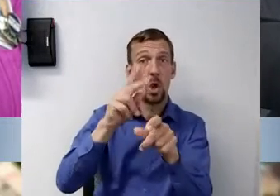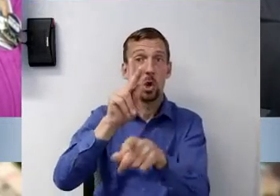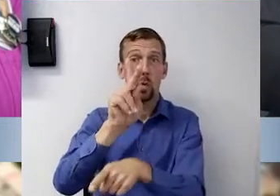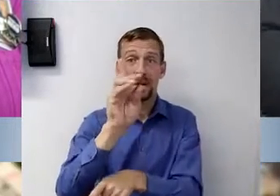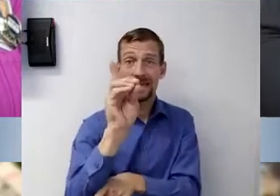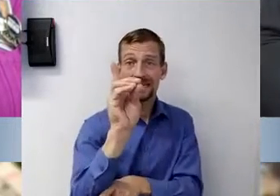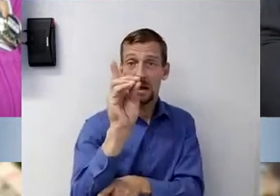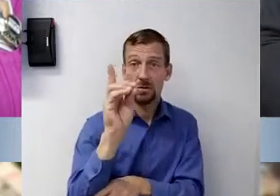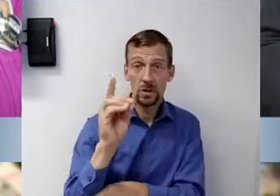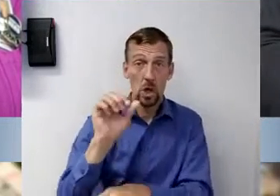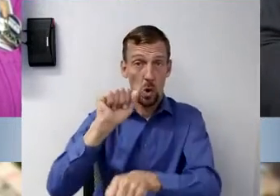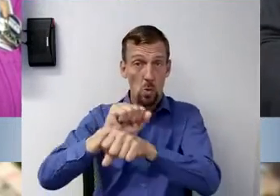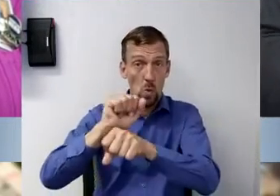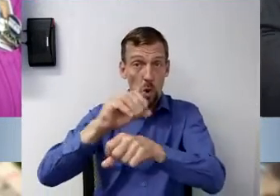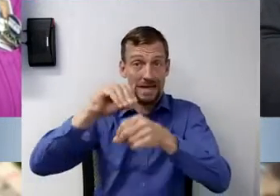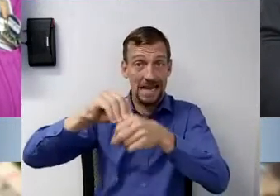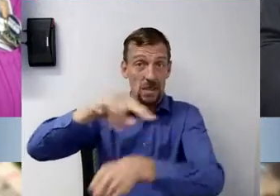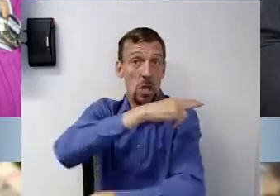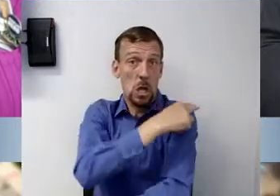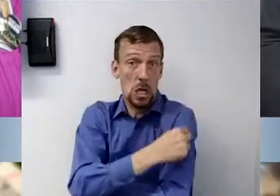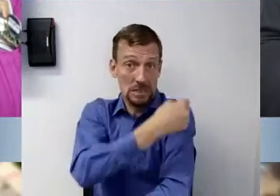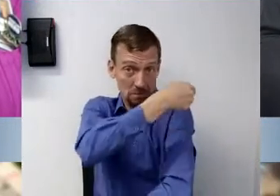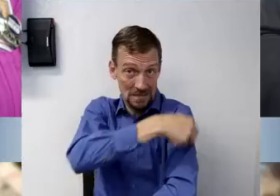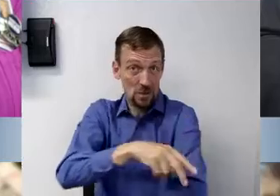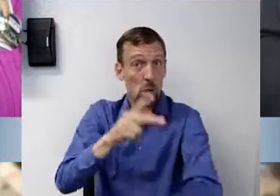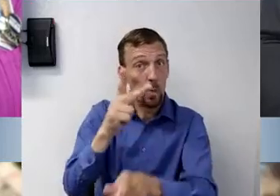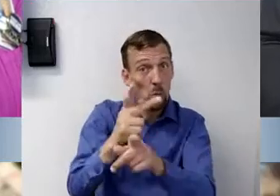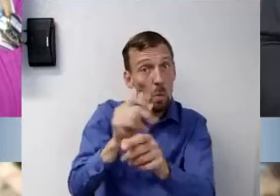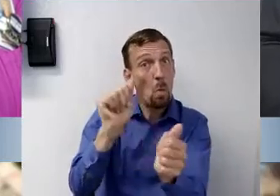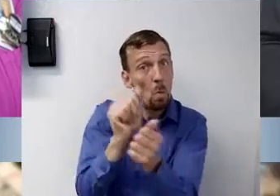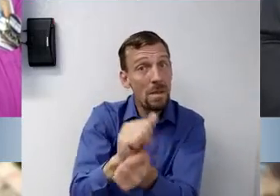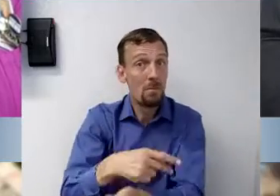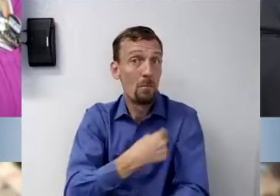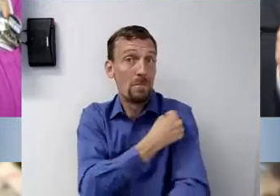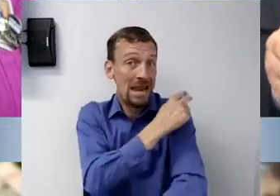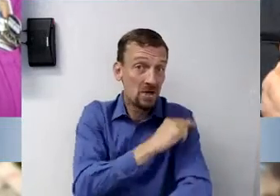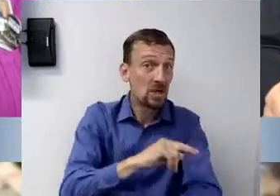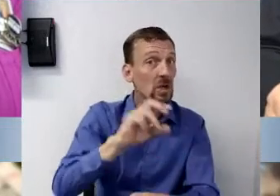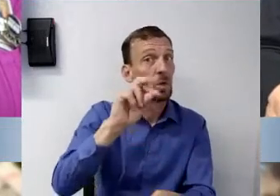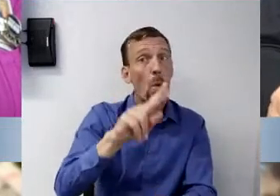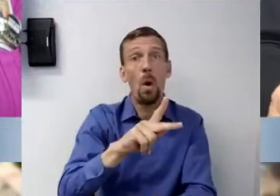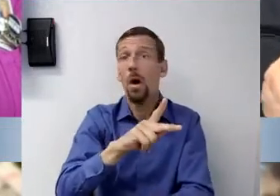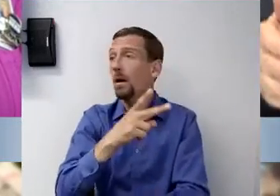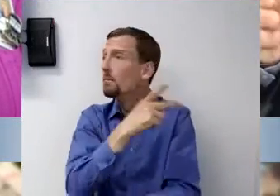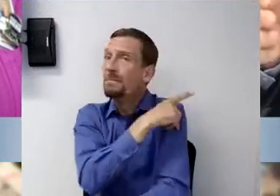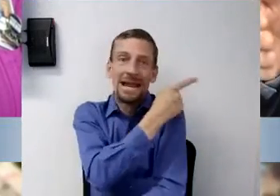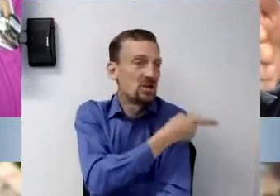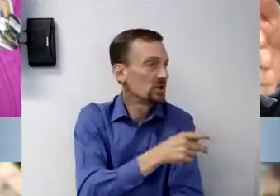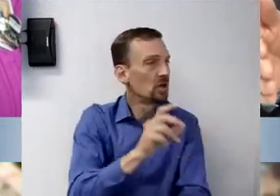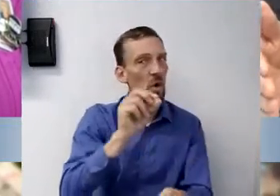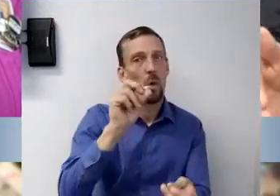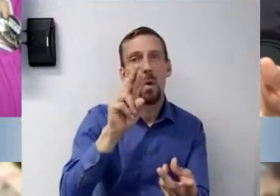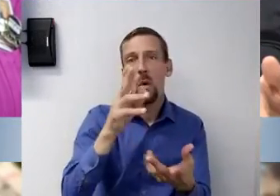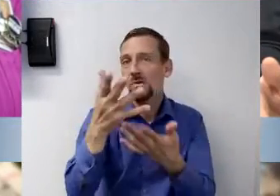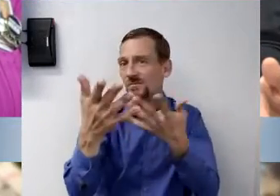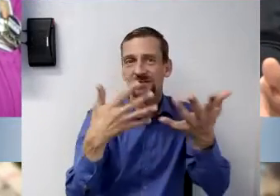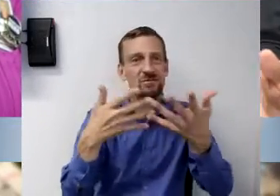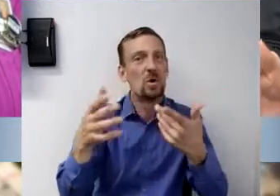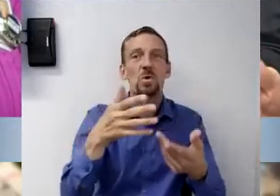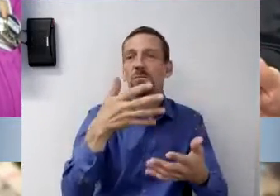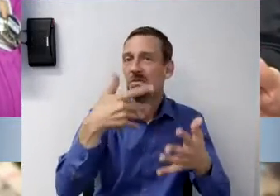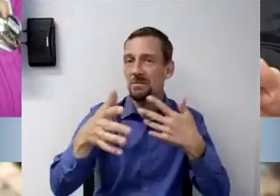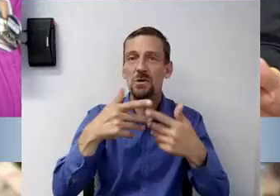or you're a Quia Delta physician, or a resident, or a patient, or you're one of